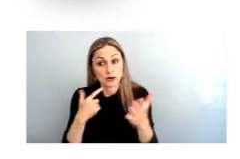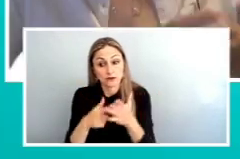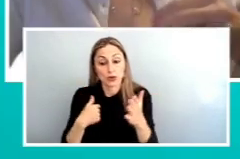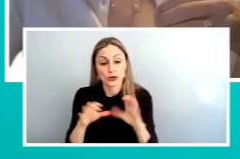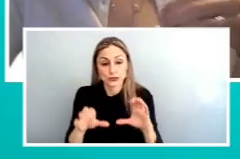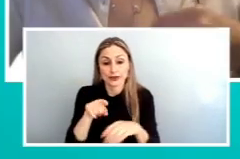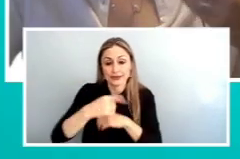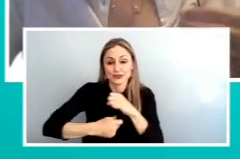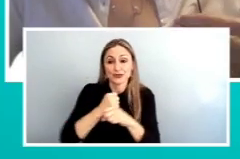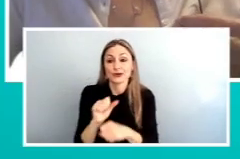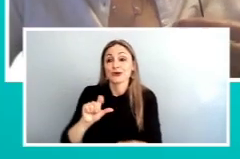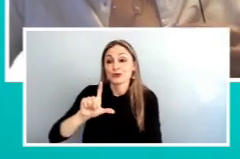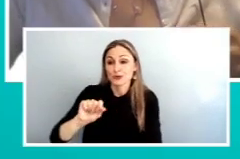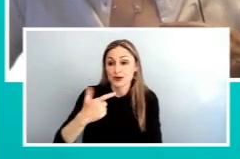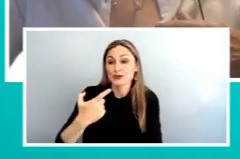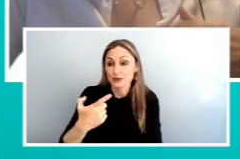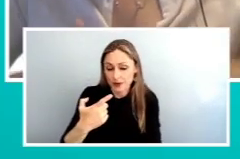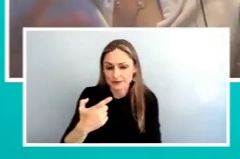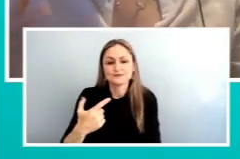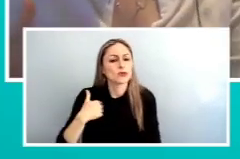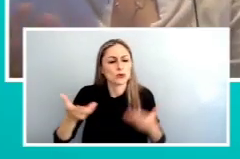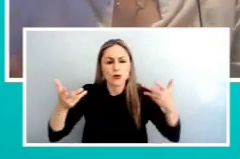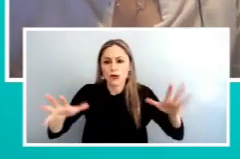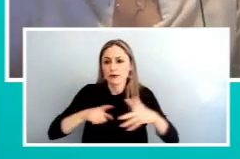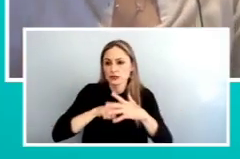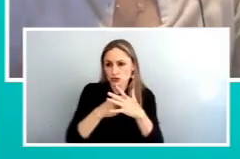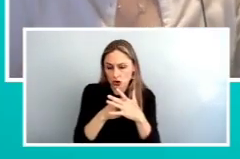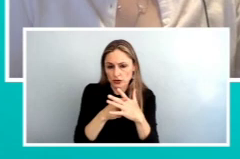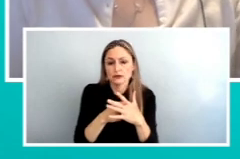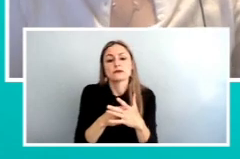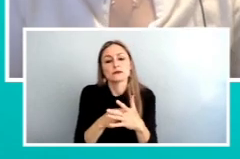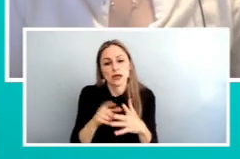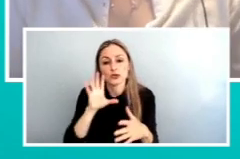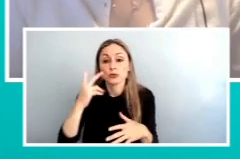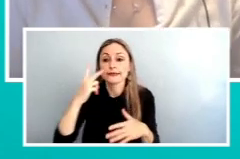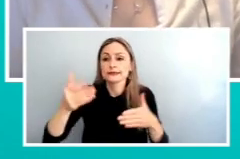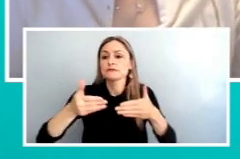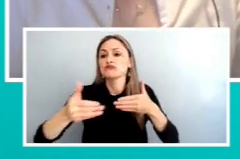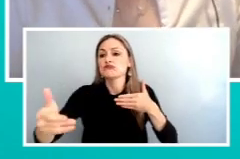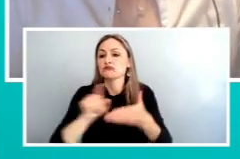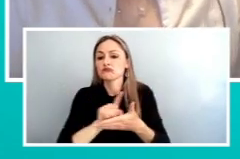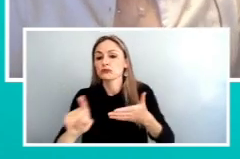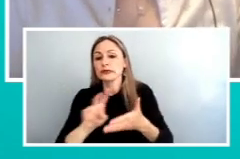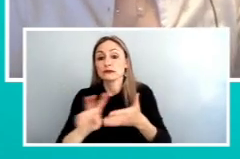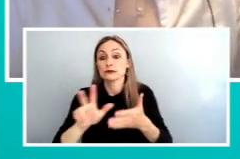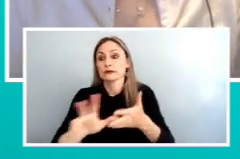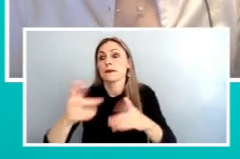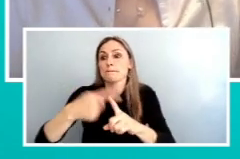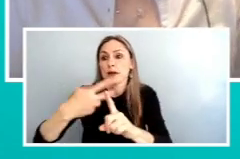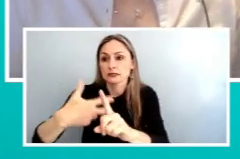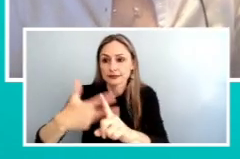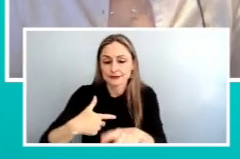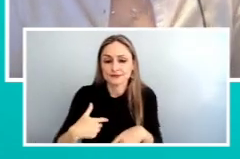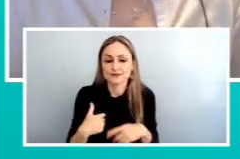2021 and that we have started already and that you'll start to see in the coming weeks and months. And this is where we work as I look as I